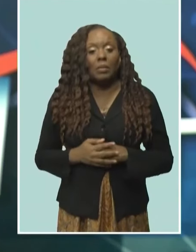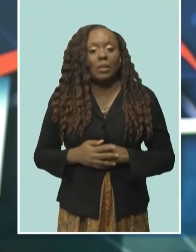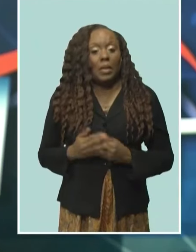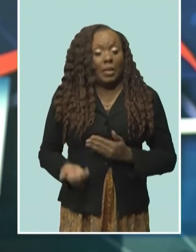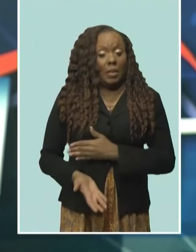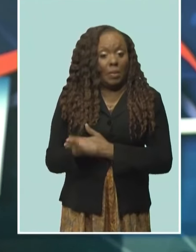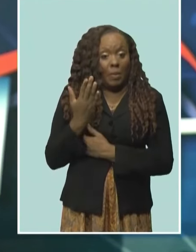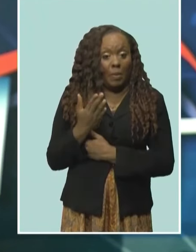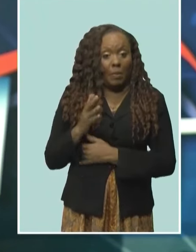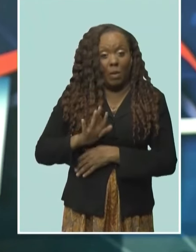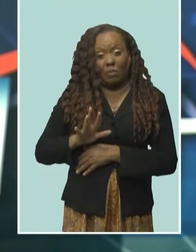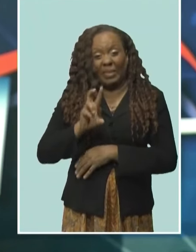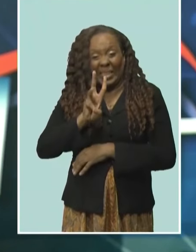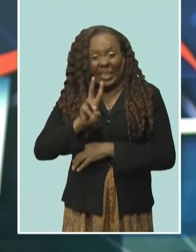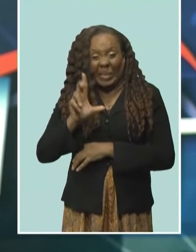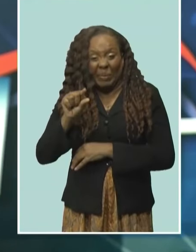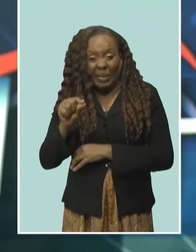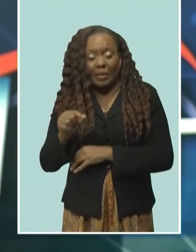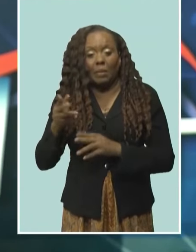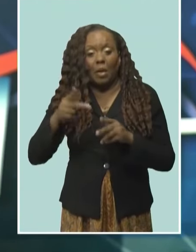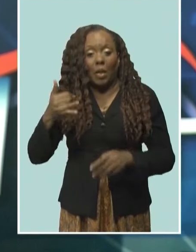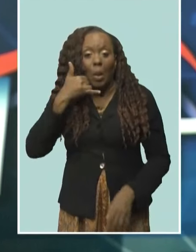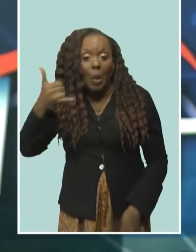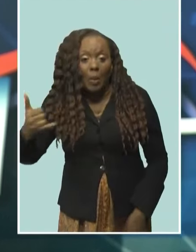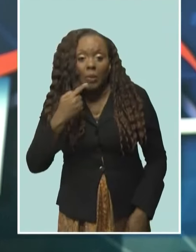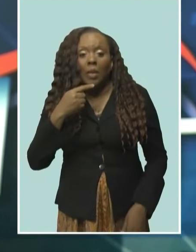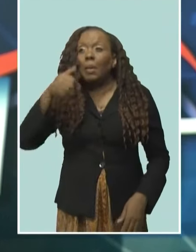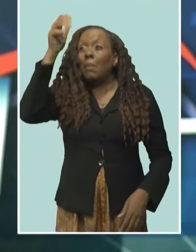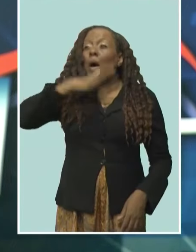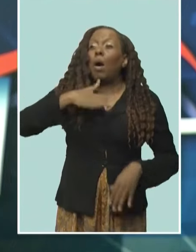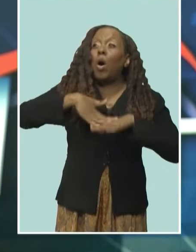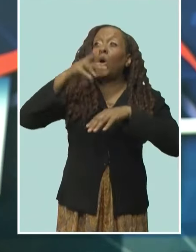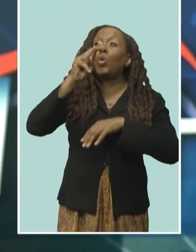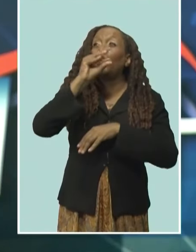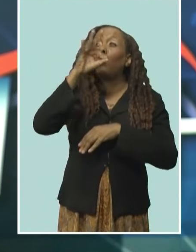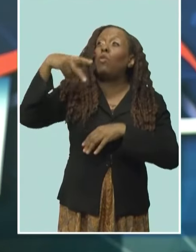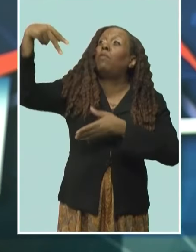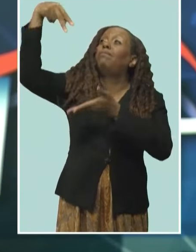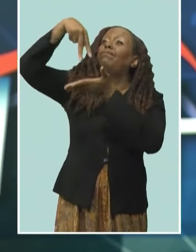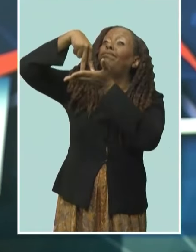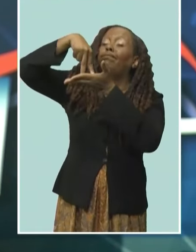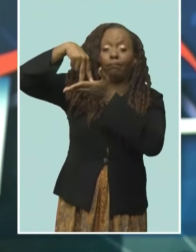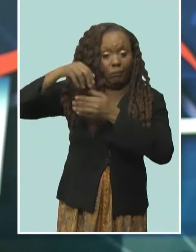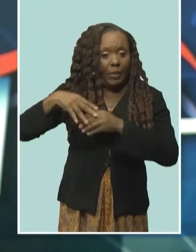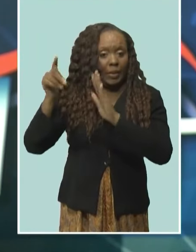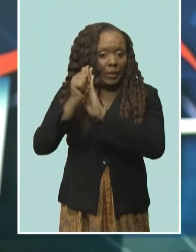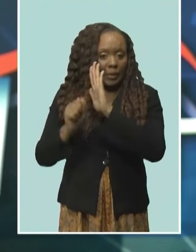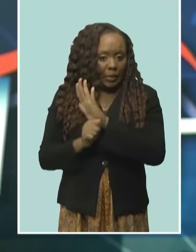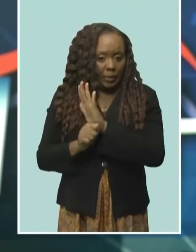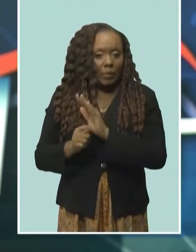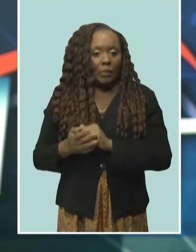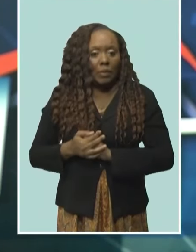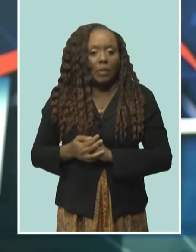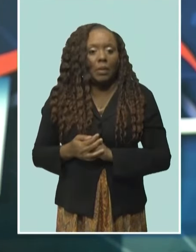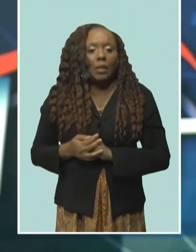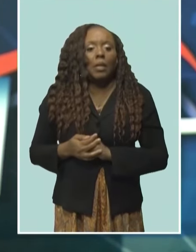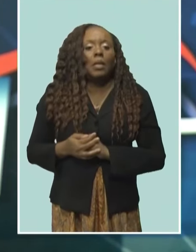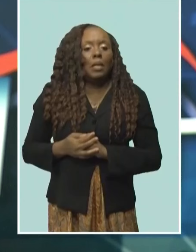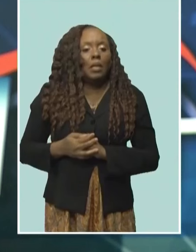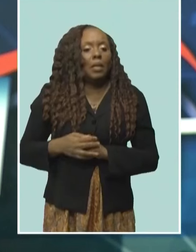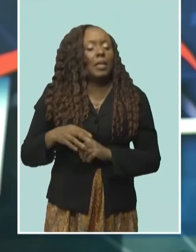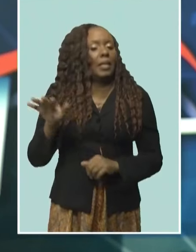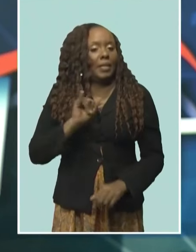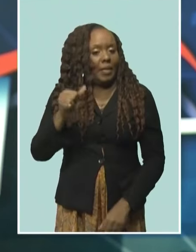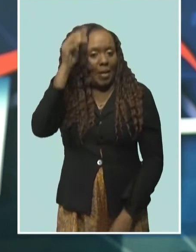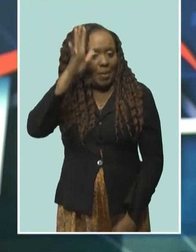after 6 this morning, an anonymous caller indicated there was a man on the roof of a bar at Spry Street in the city. The individual fit the